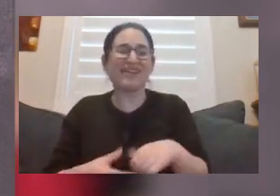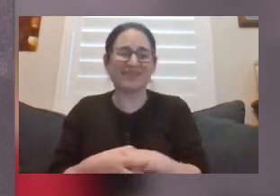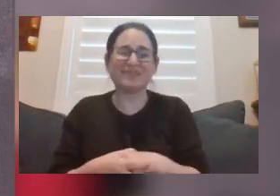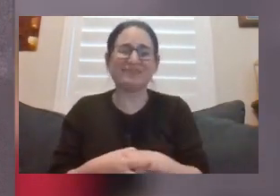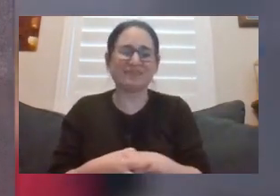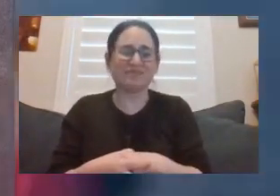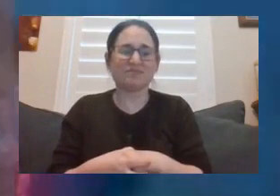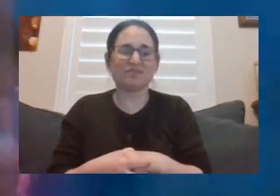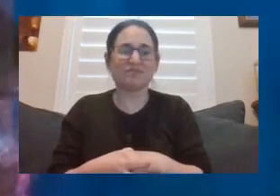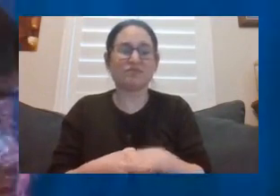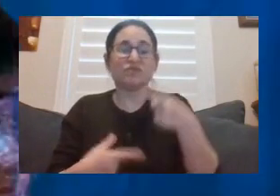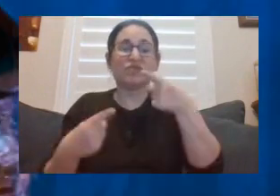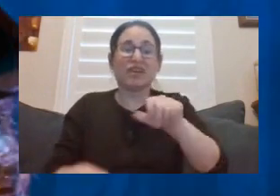well.